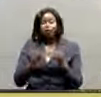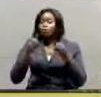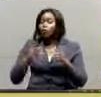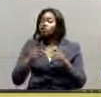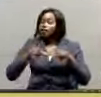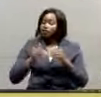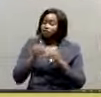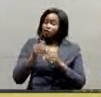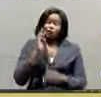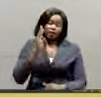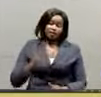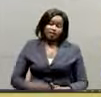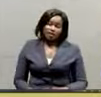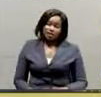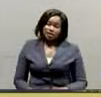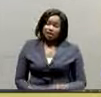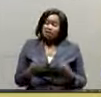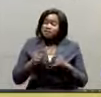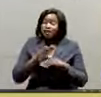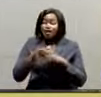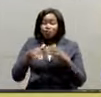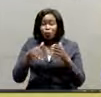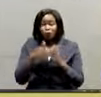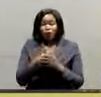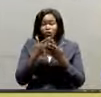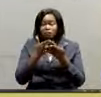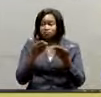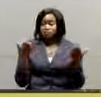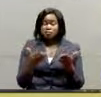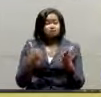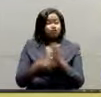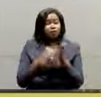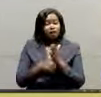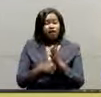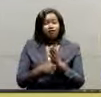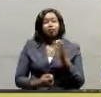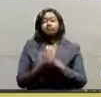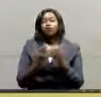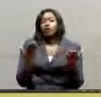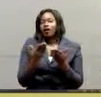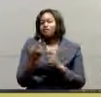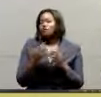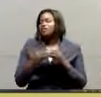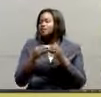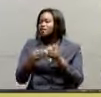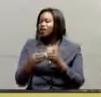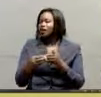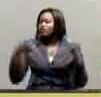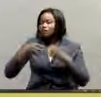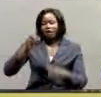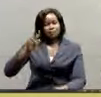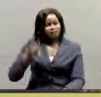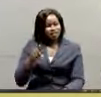the whole problem lies squarely on the leadership. The members of parliament,